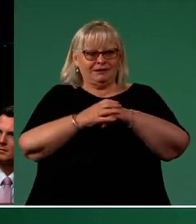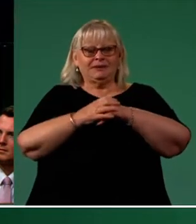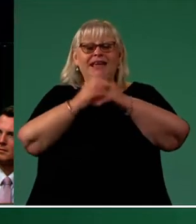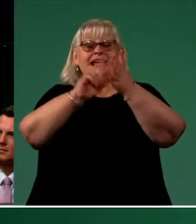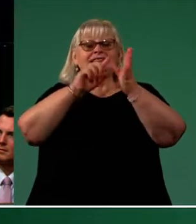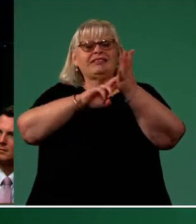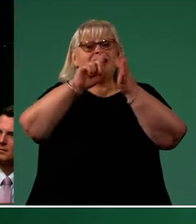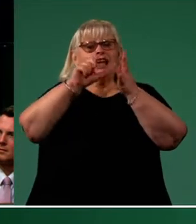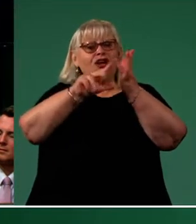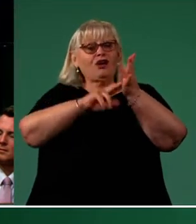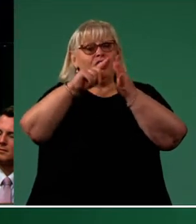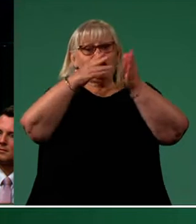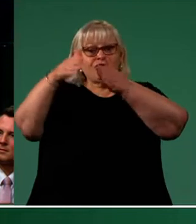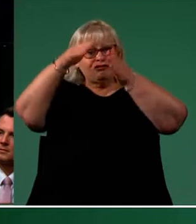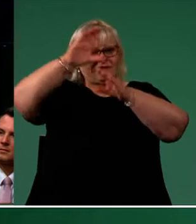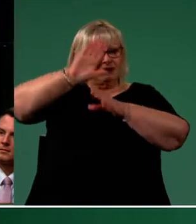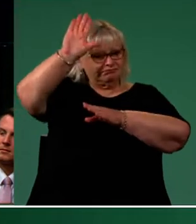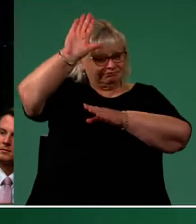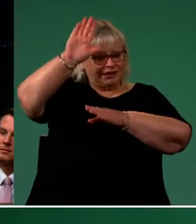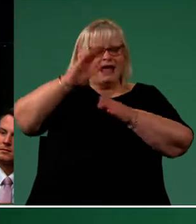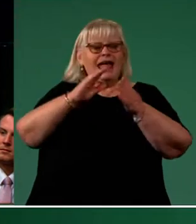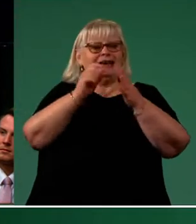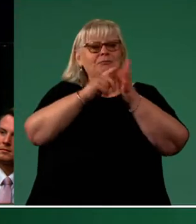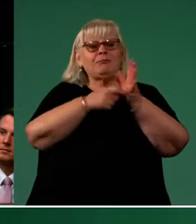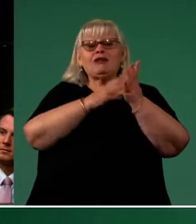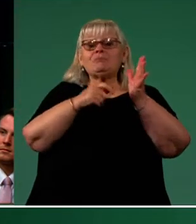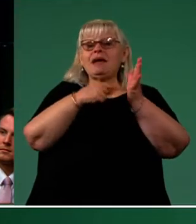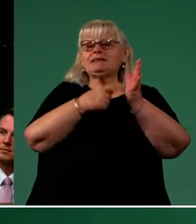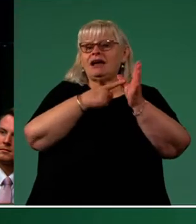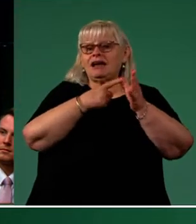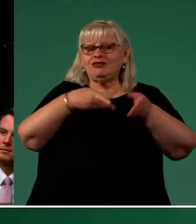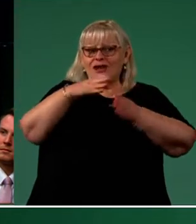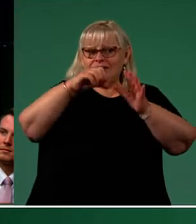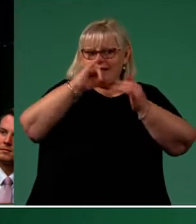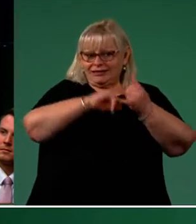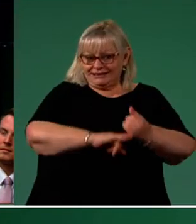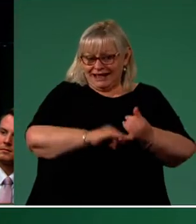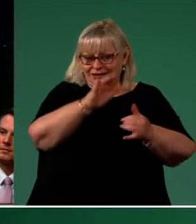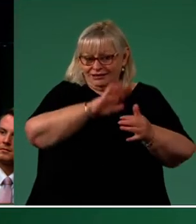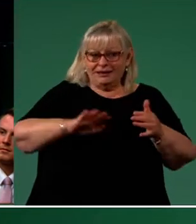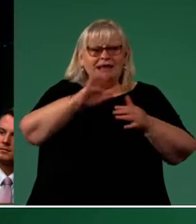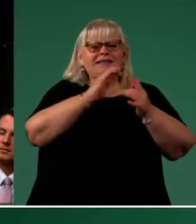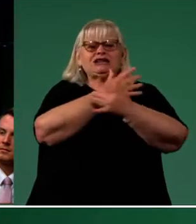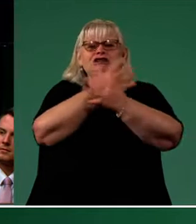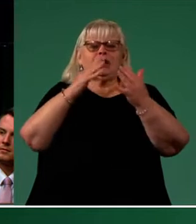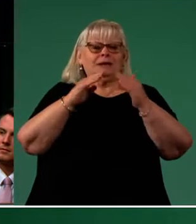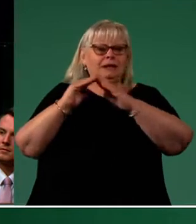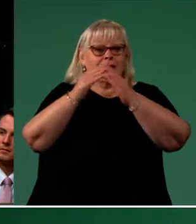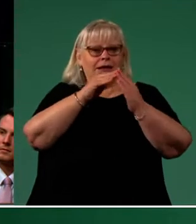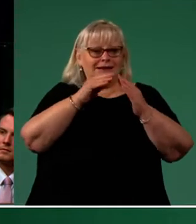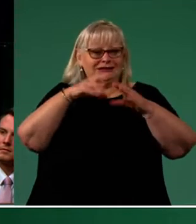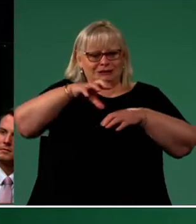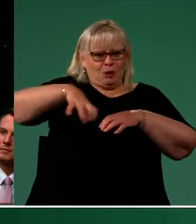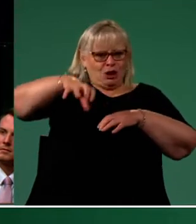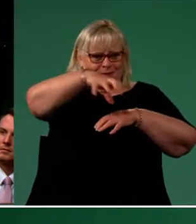and the Parramatta River to the south. It is the bustling town centres of Eastwood, Westride, Ermington, Putney, Gladesville,